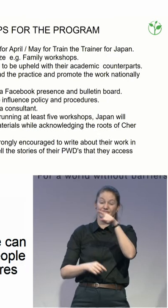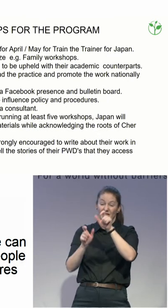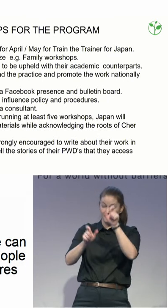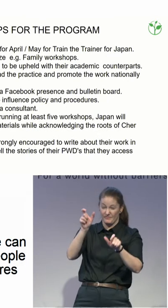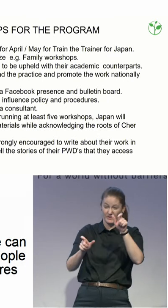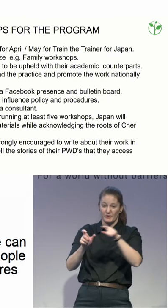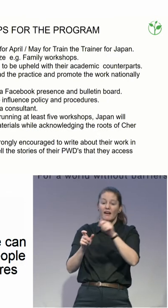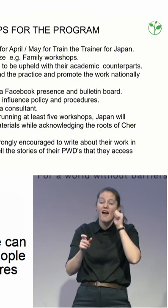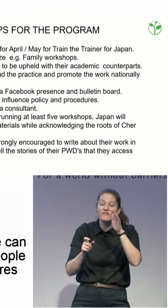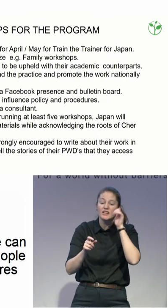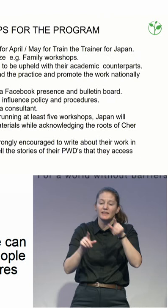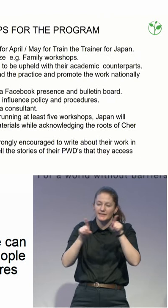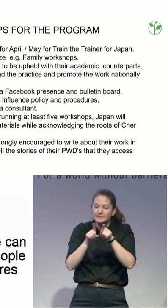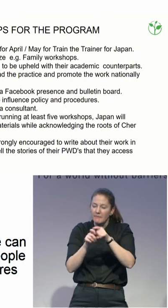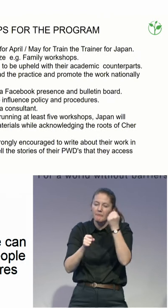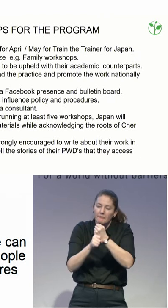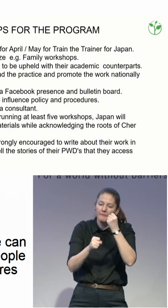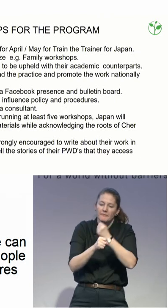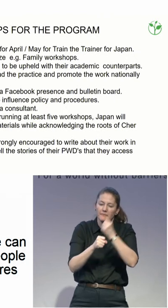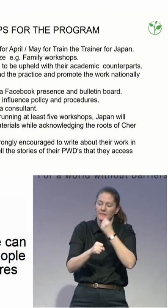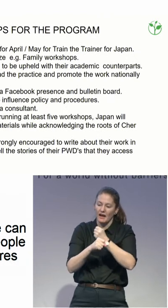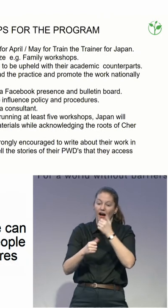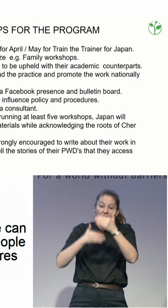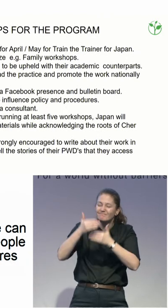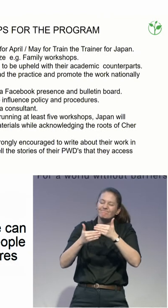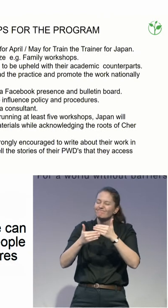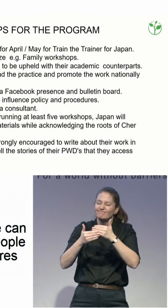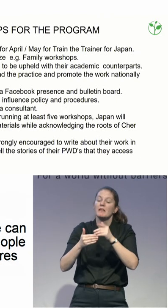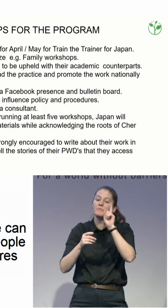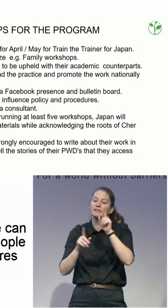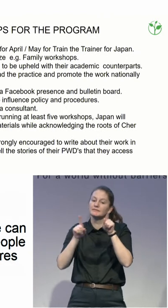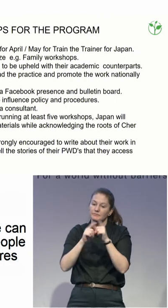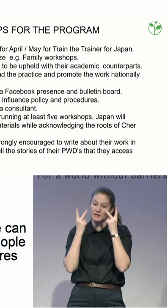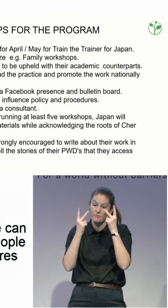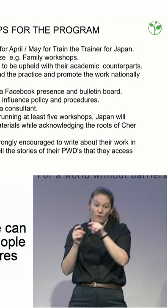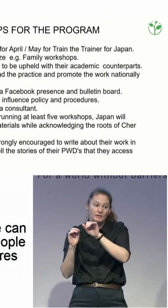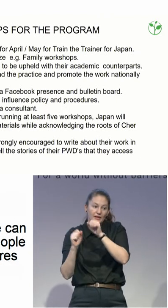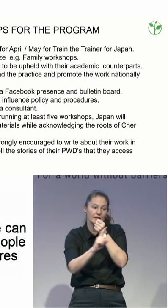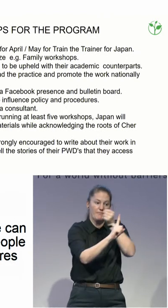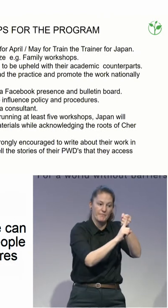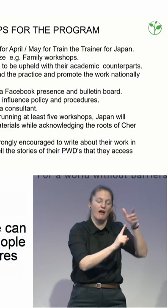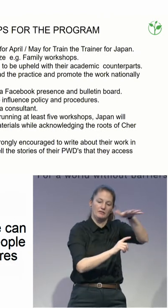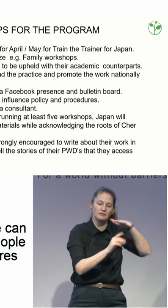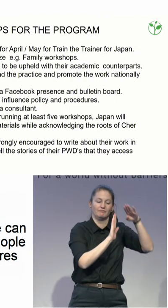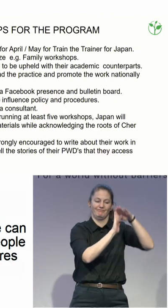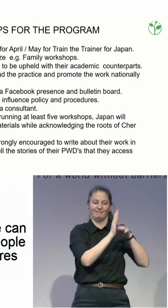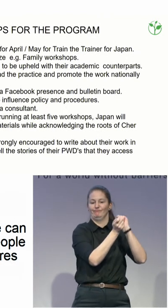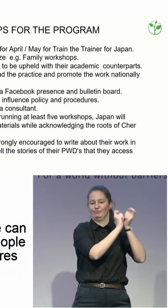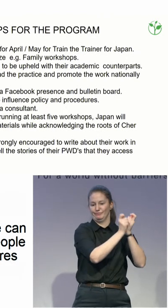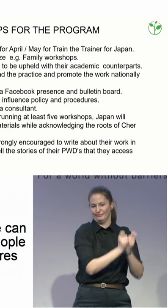done. Now I'm going to end because ten minutes is a really, really short time.